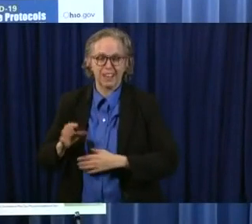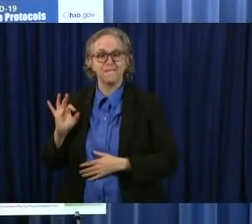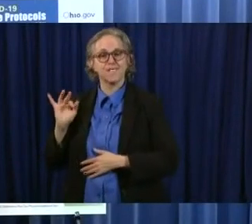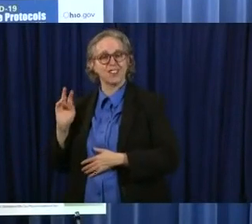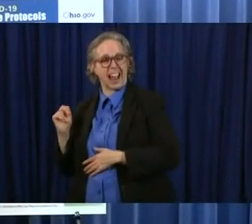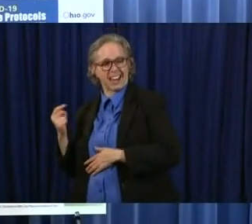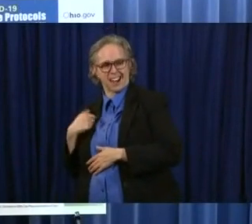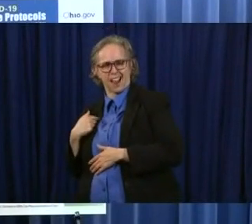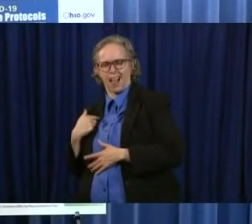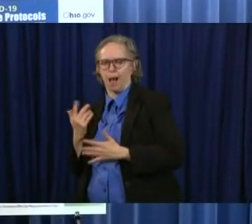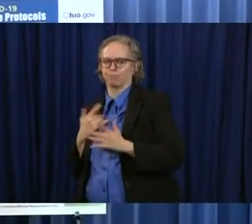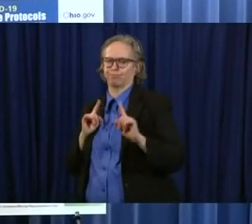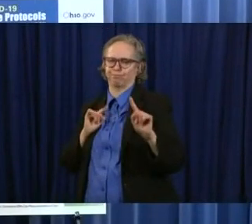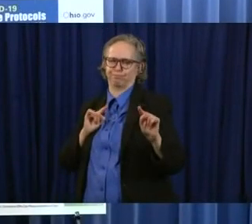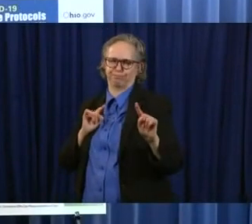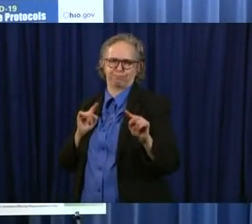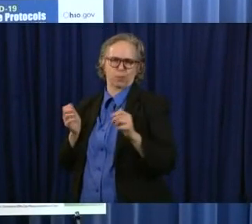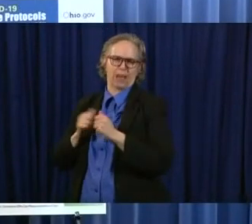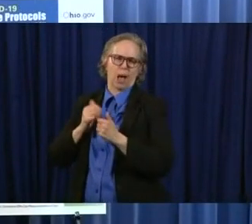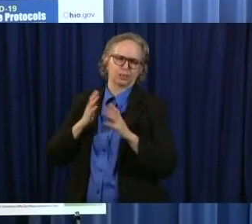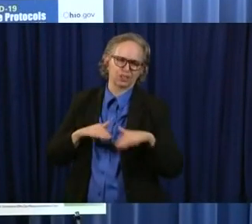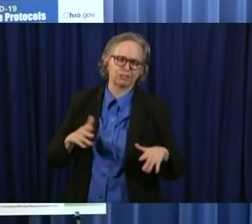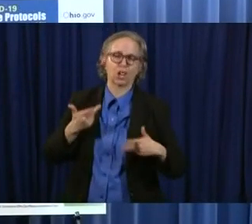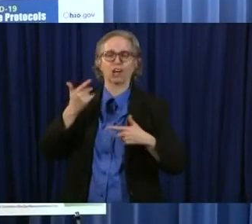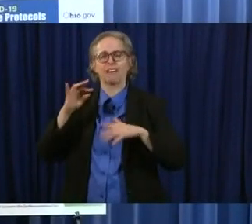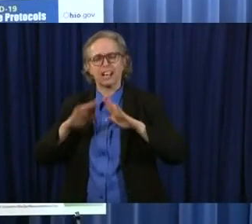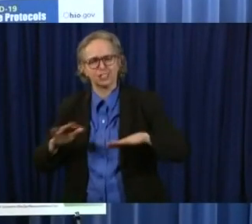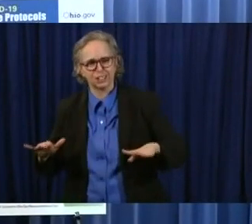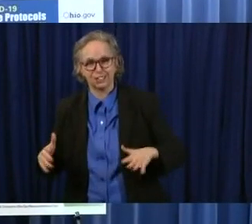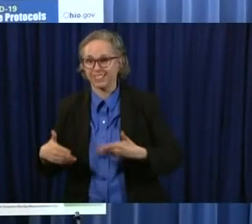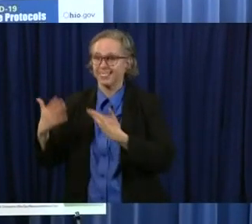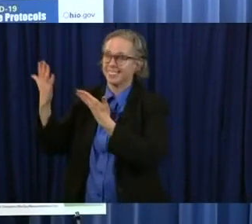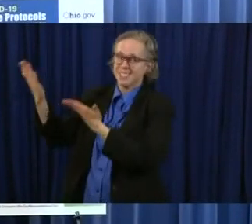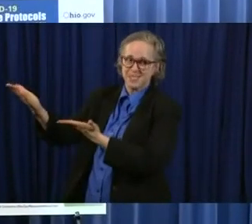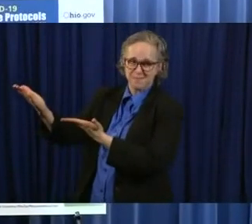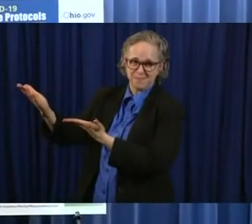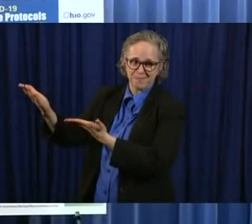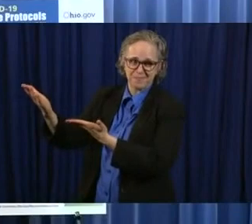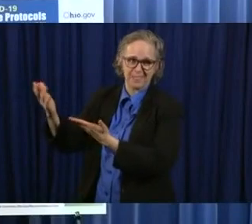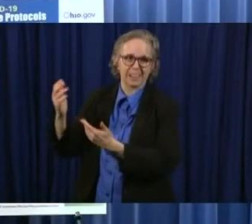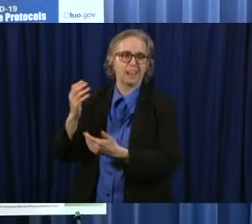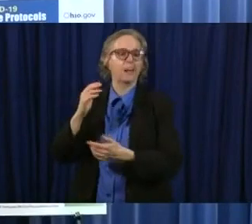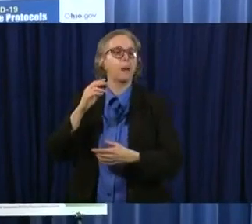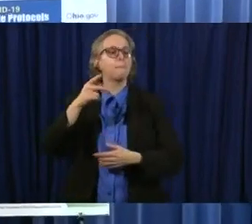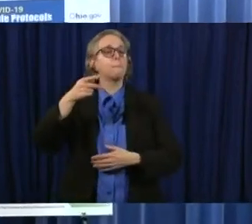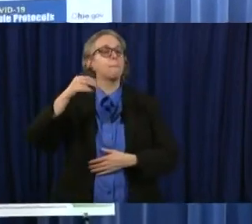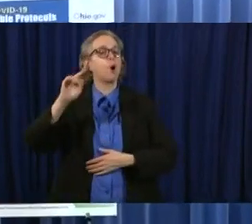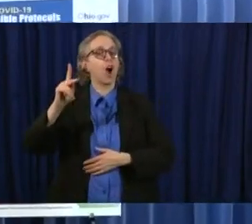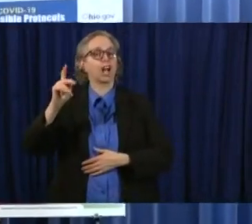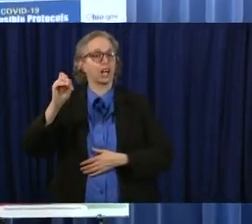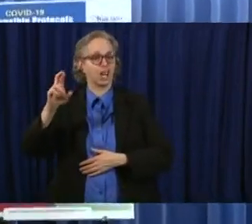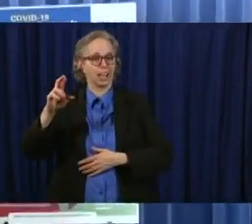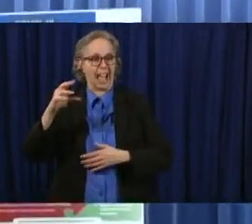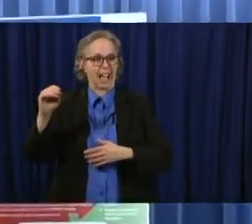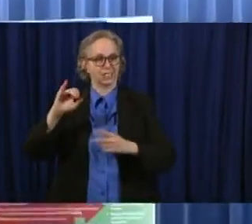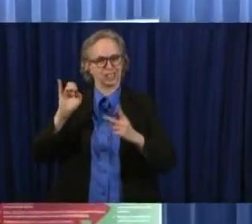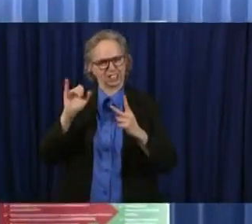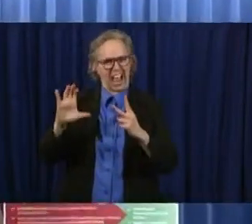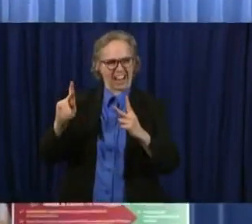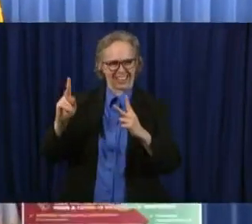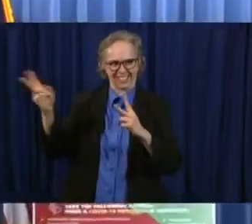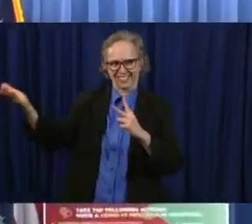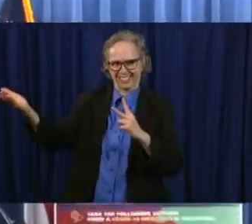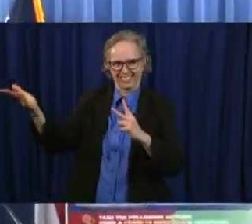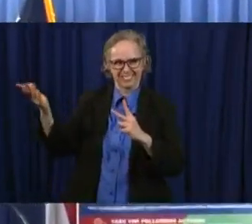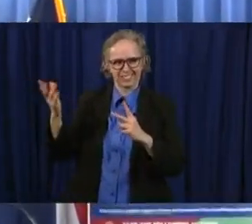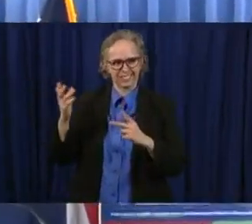children to the columbus zoo there's a picture of parker there's parker and looks like jack there uh and fran and myself